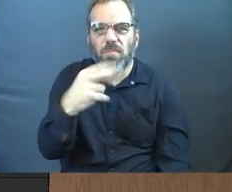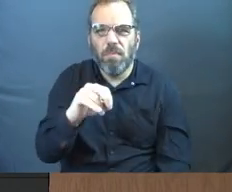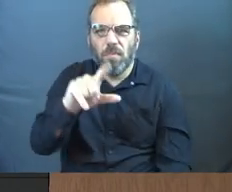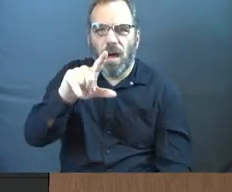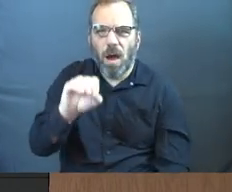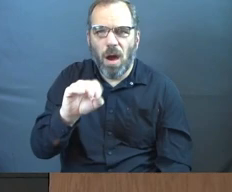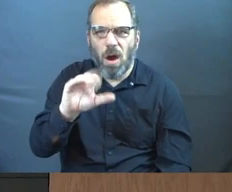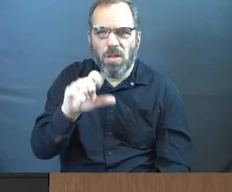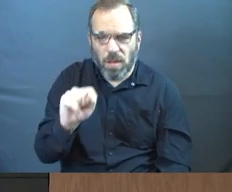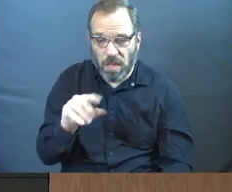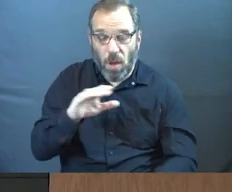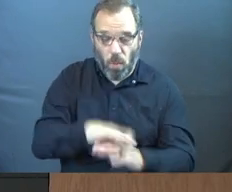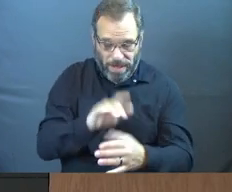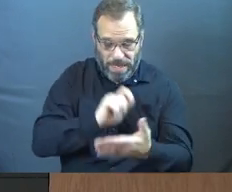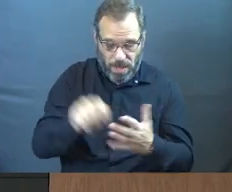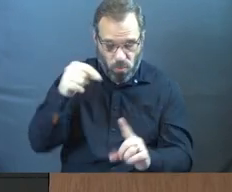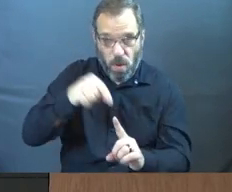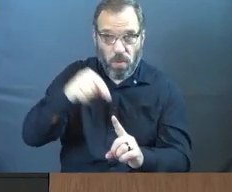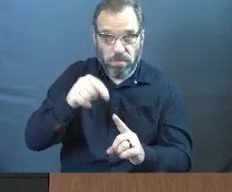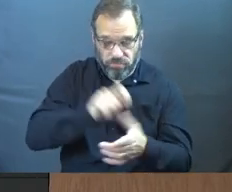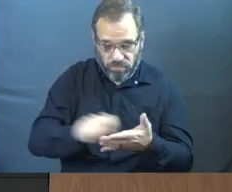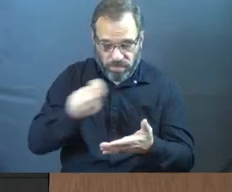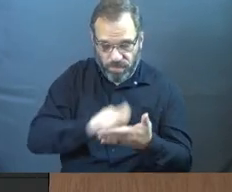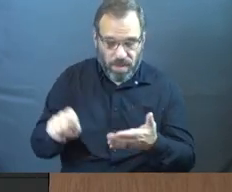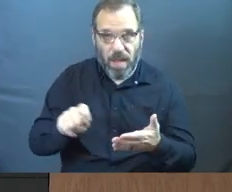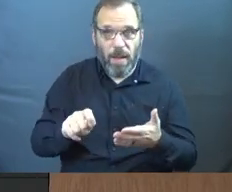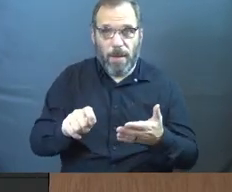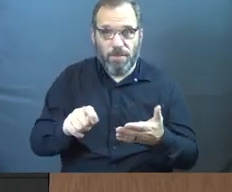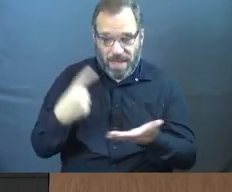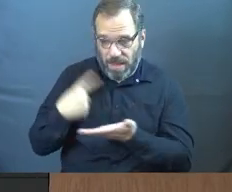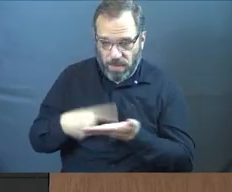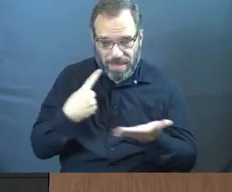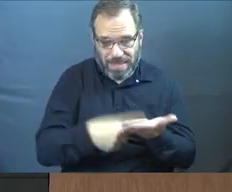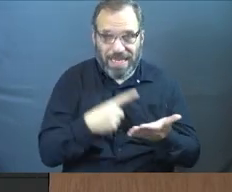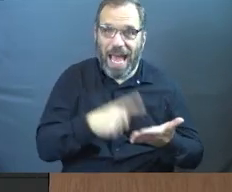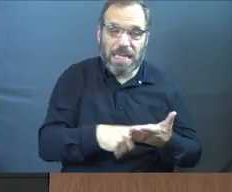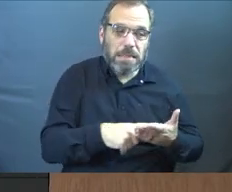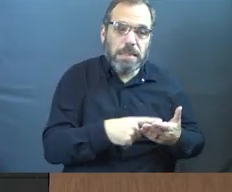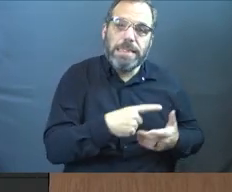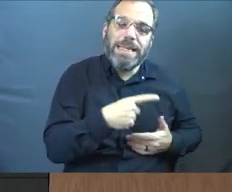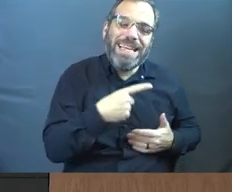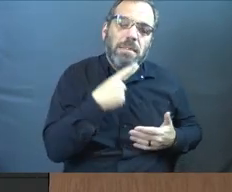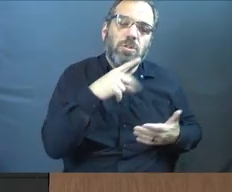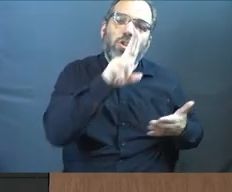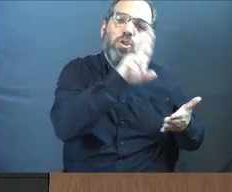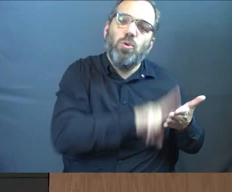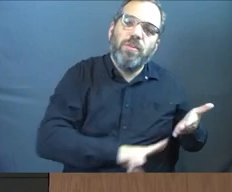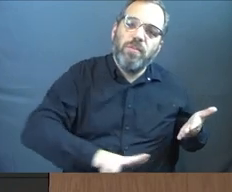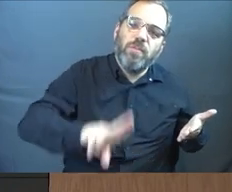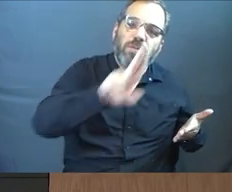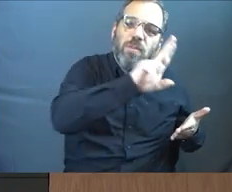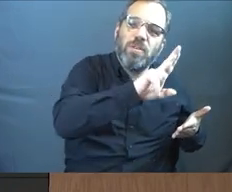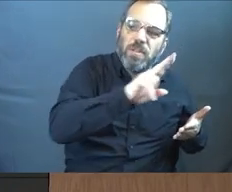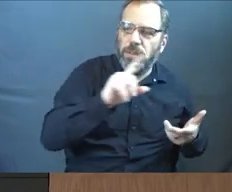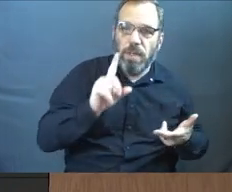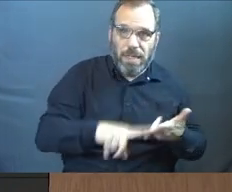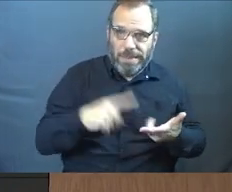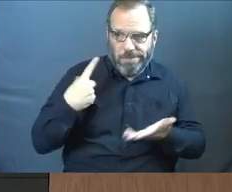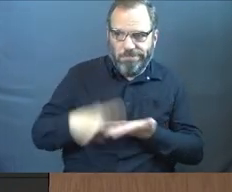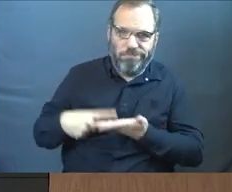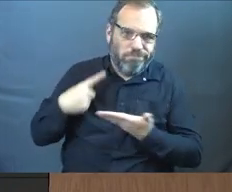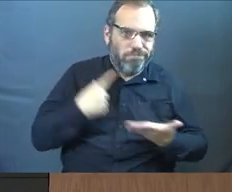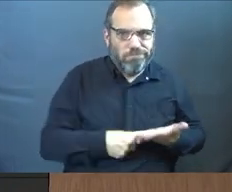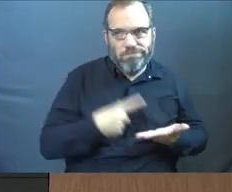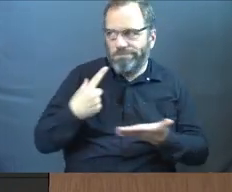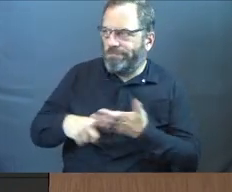Don't you think that when he wrote these things, that they were being discussed in the public universities? Don't you think they were being